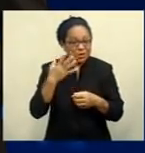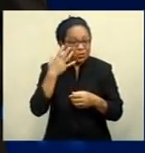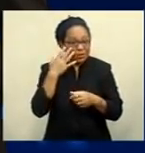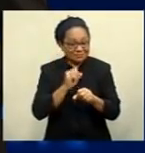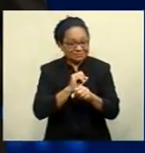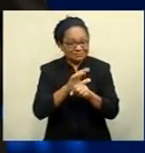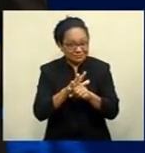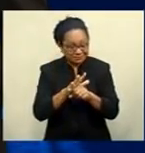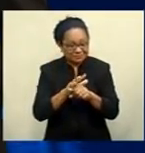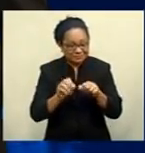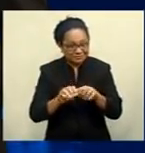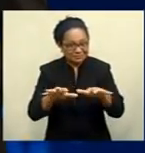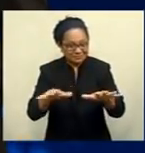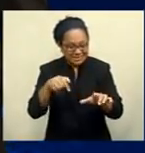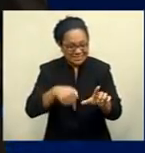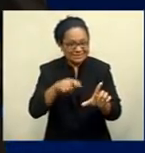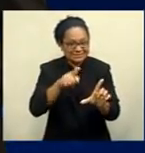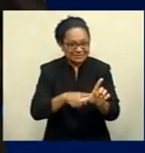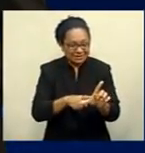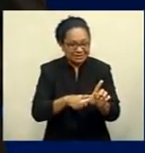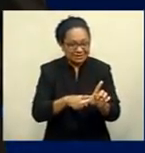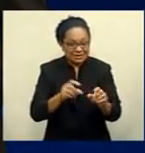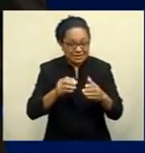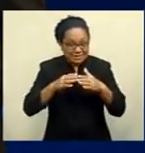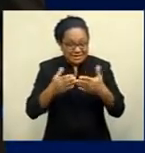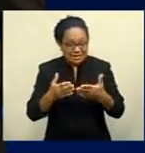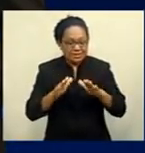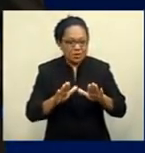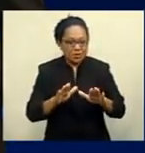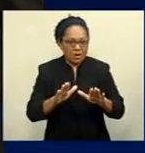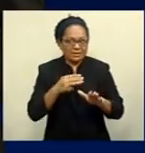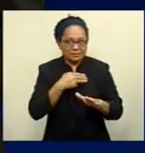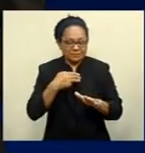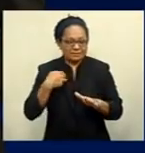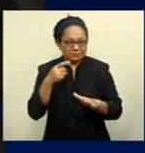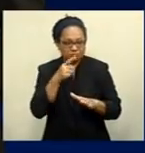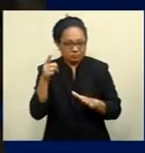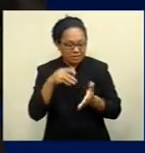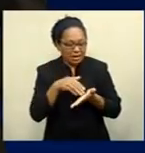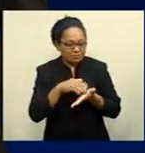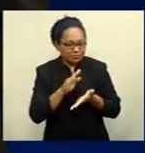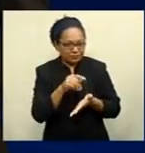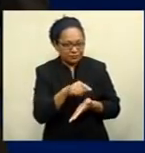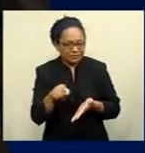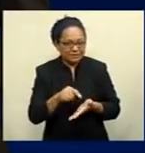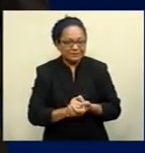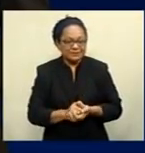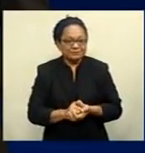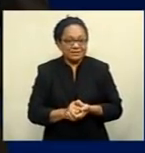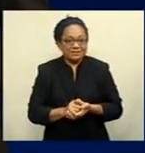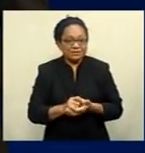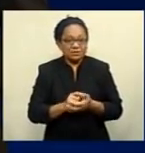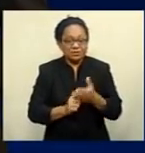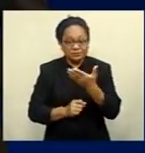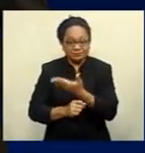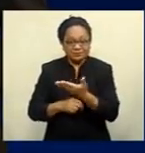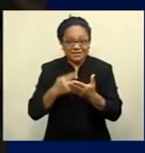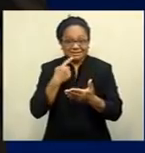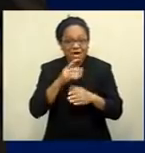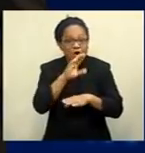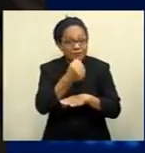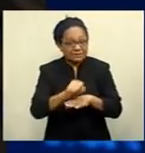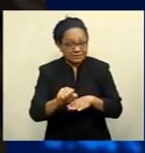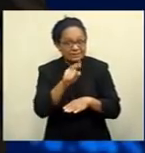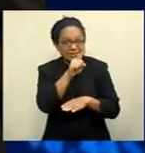identified earlier this year, and they are waiting for the green light from relevant authorities. Jashilal reports overseas cinemas have